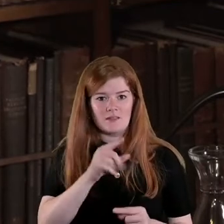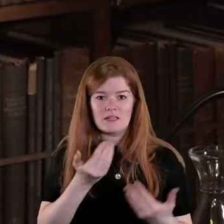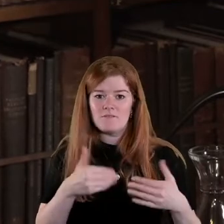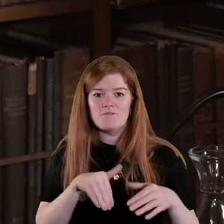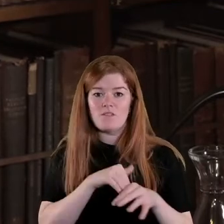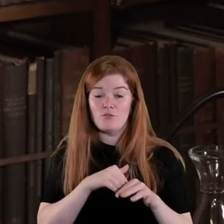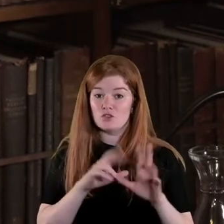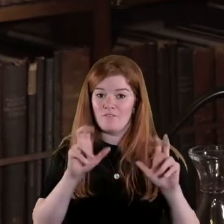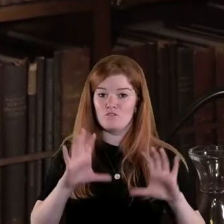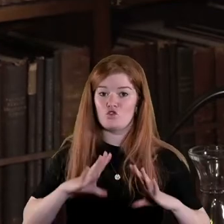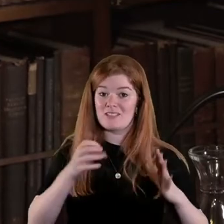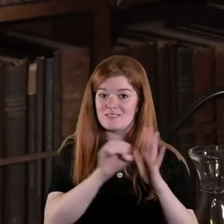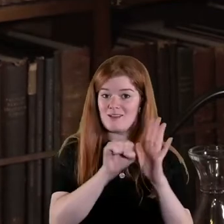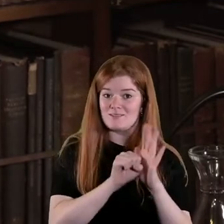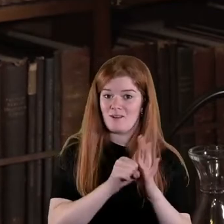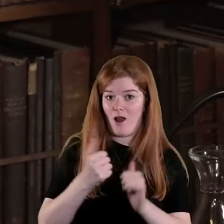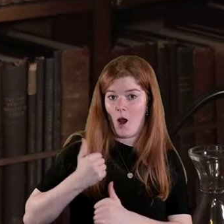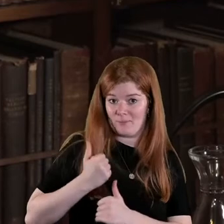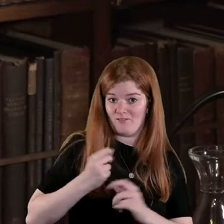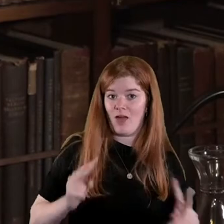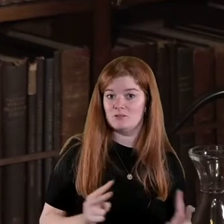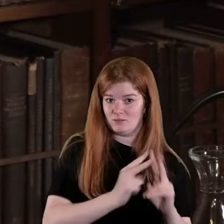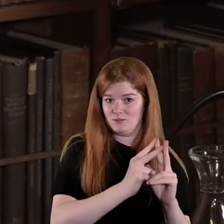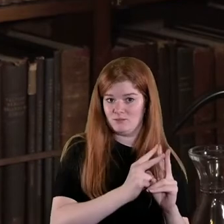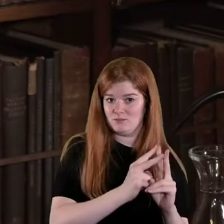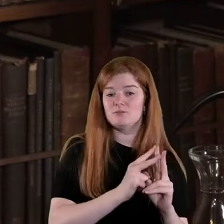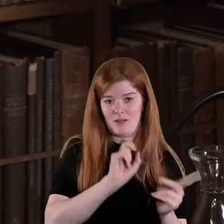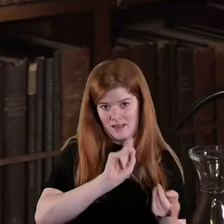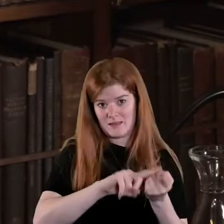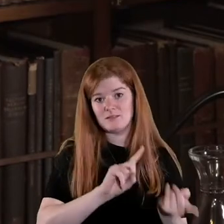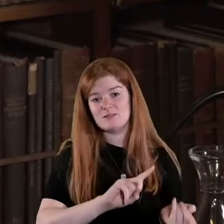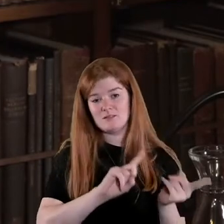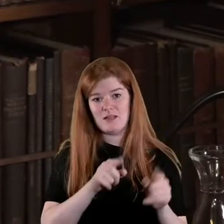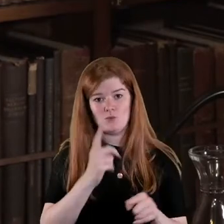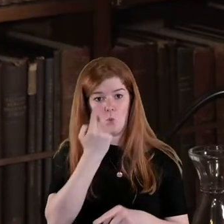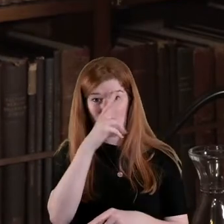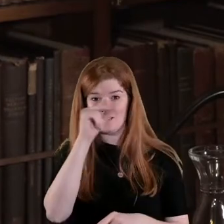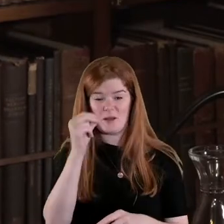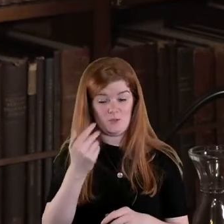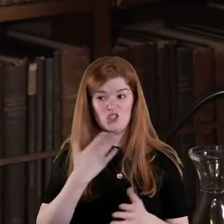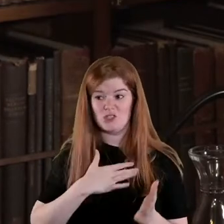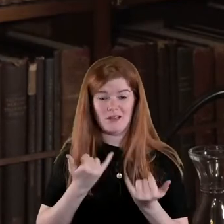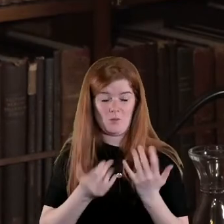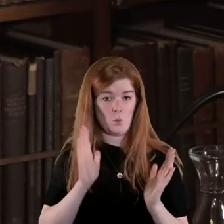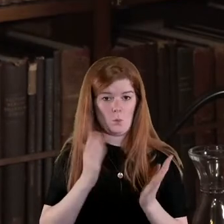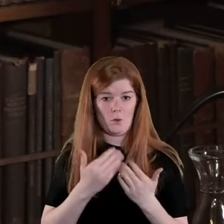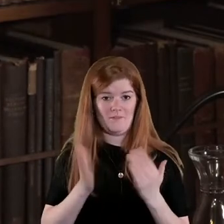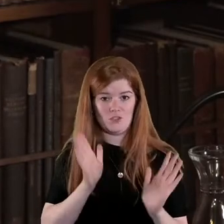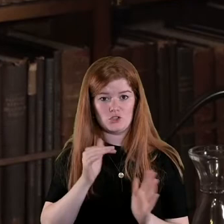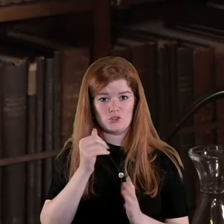free state army violence violence and it is a case of just what I described there